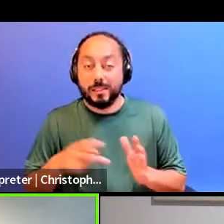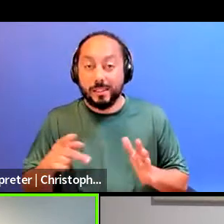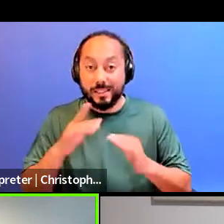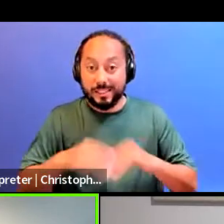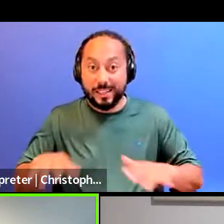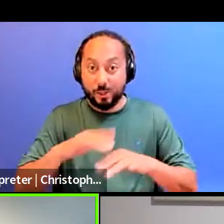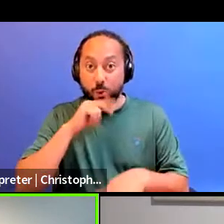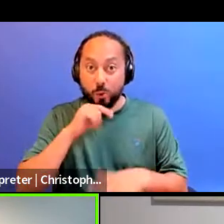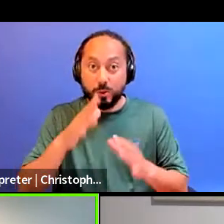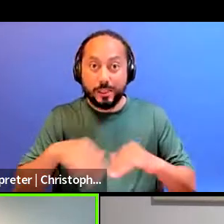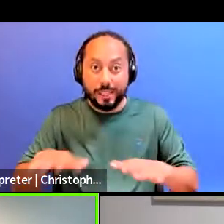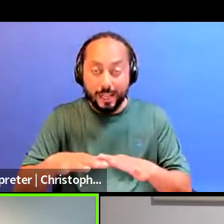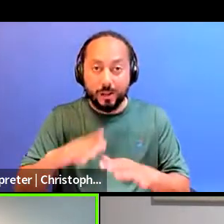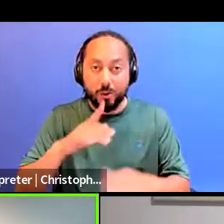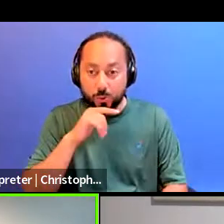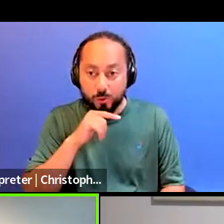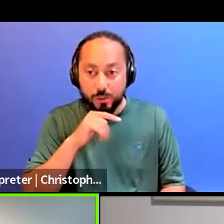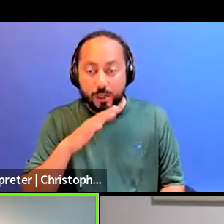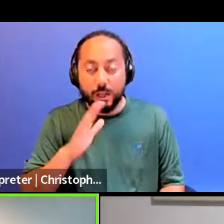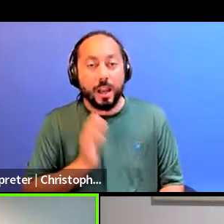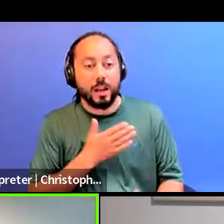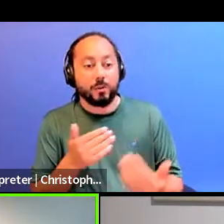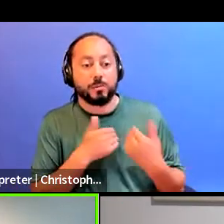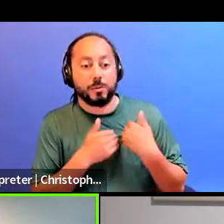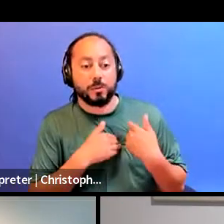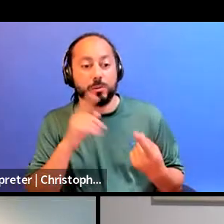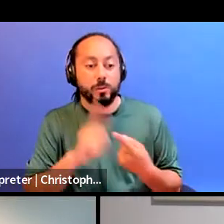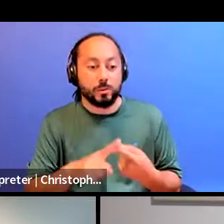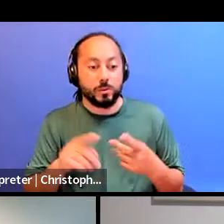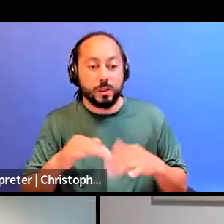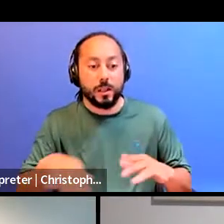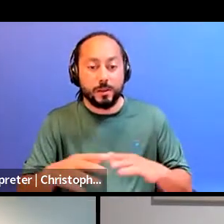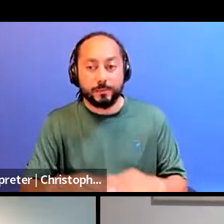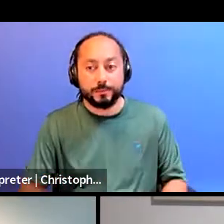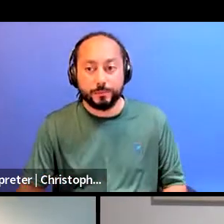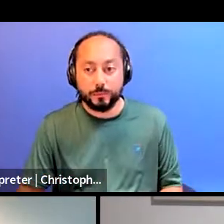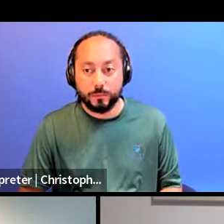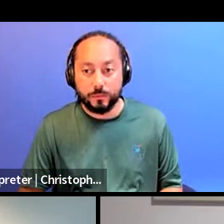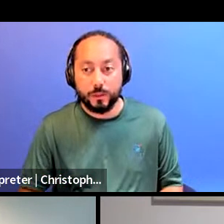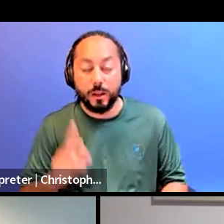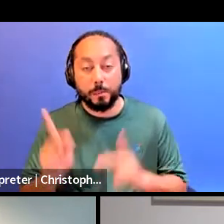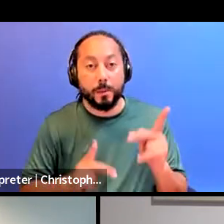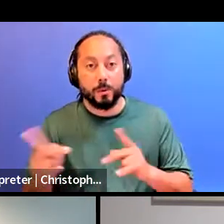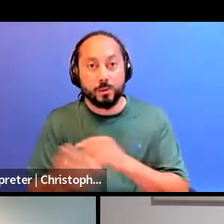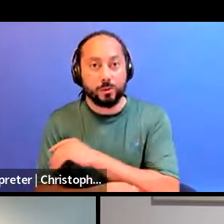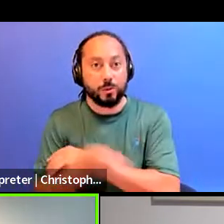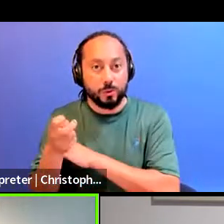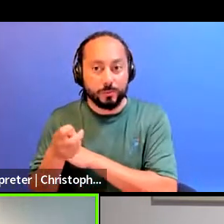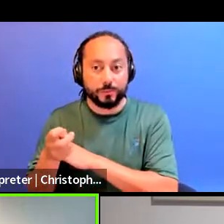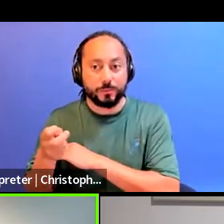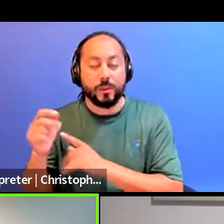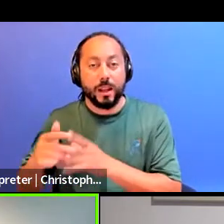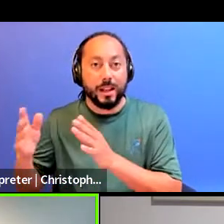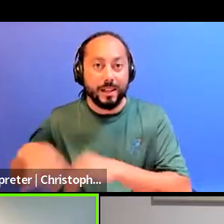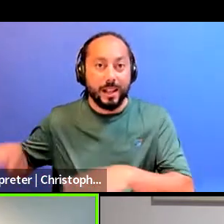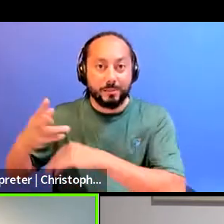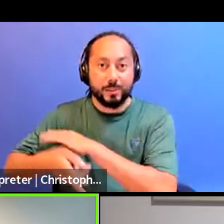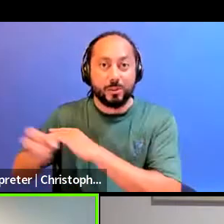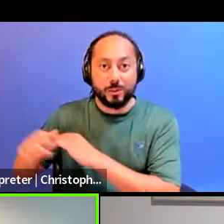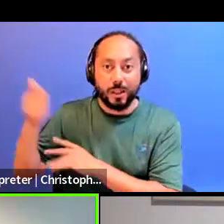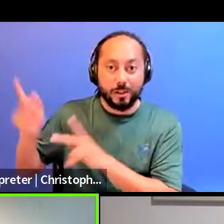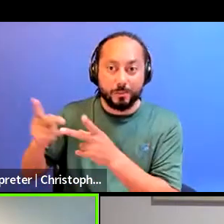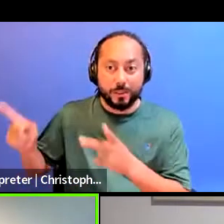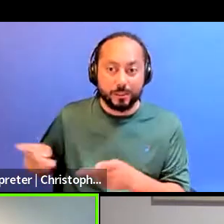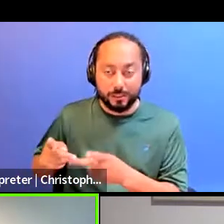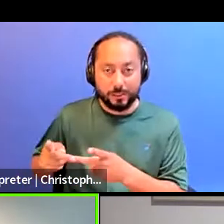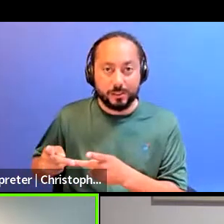Is the next question. And what is our responsibility then, right? As people who have been stolen as well, whose lands have been stolen elsewhere. By